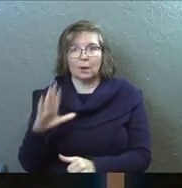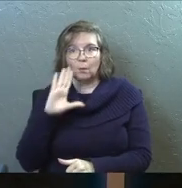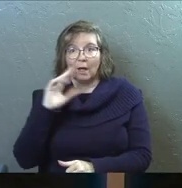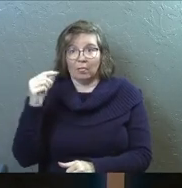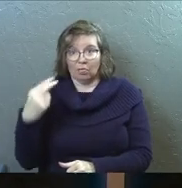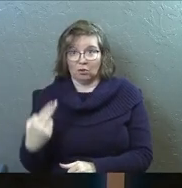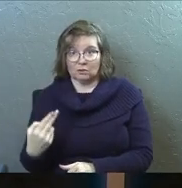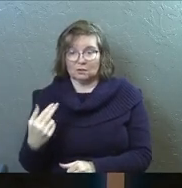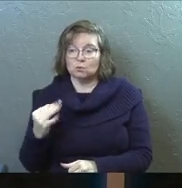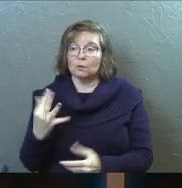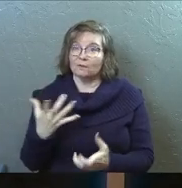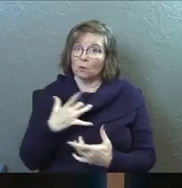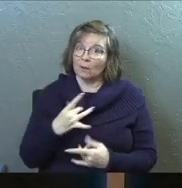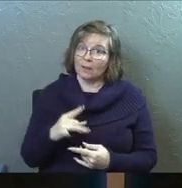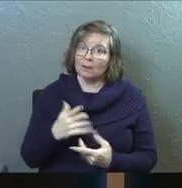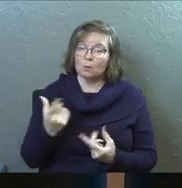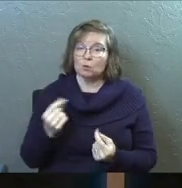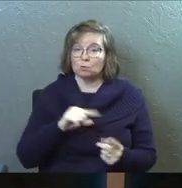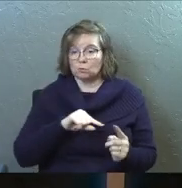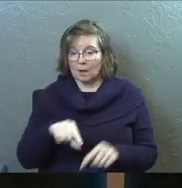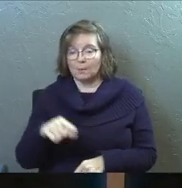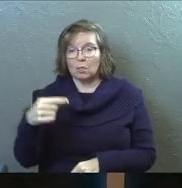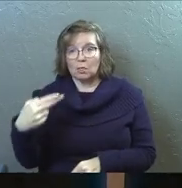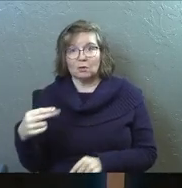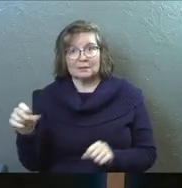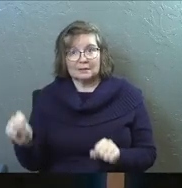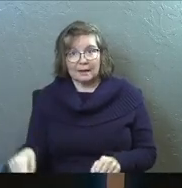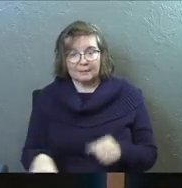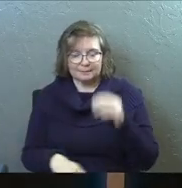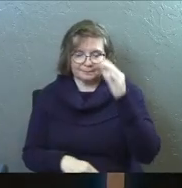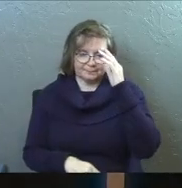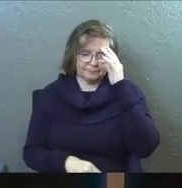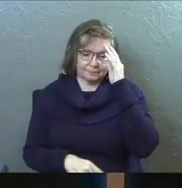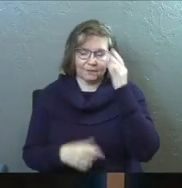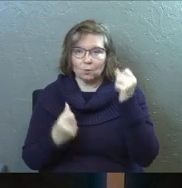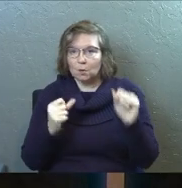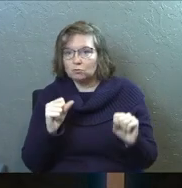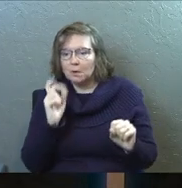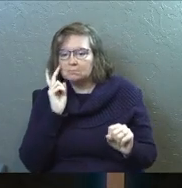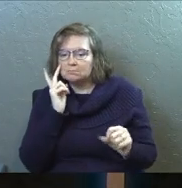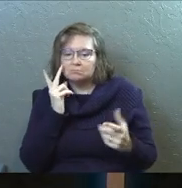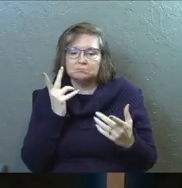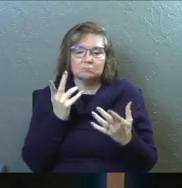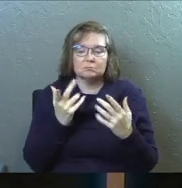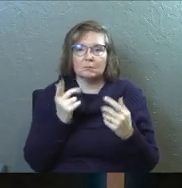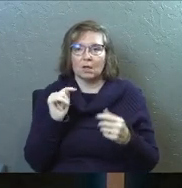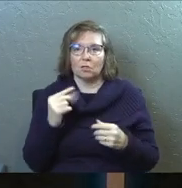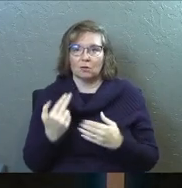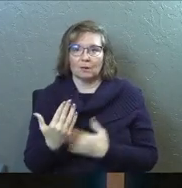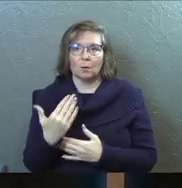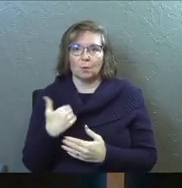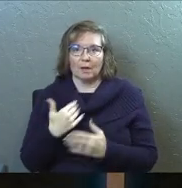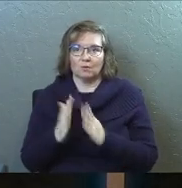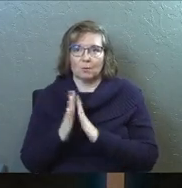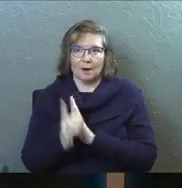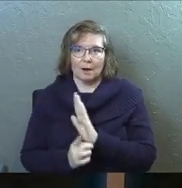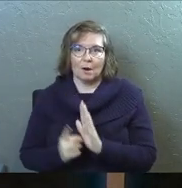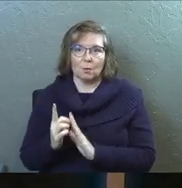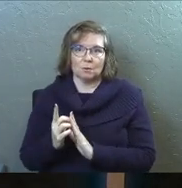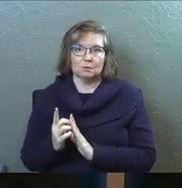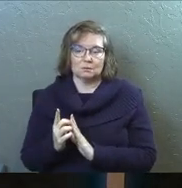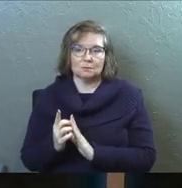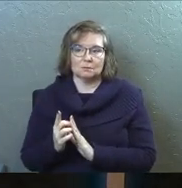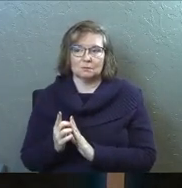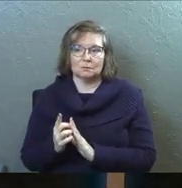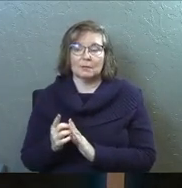So if that's something that you did and you liked, we do that. And that's something that maybe you want to try or want to get more into Thursday mornings. We have prayer hours.